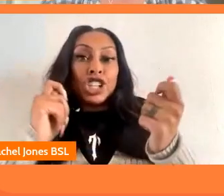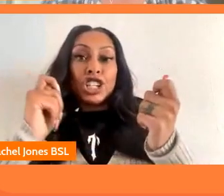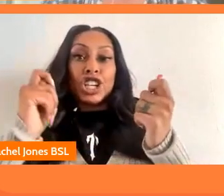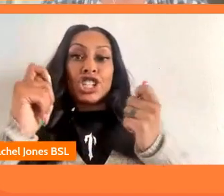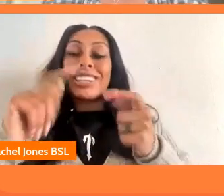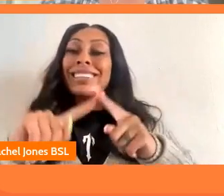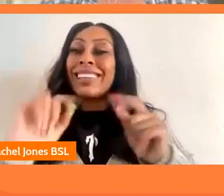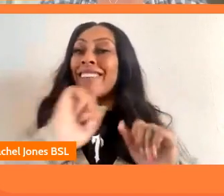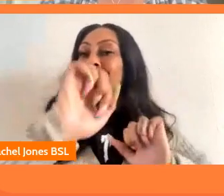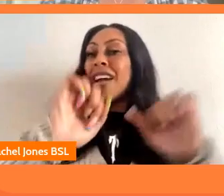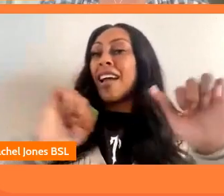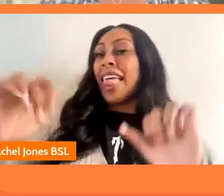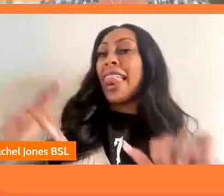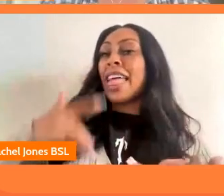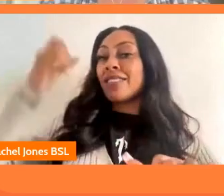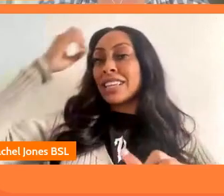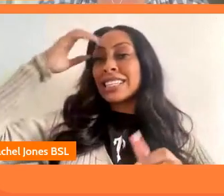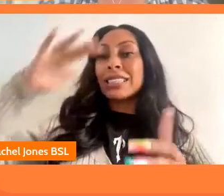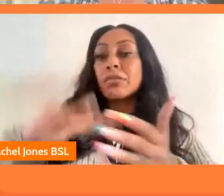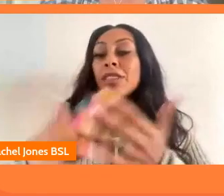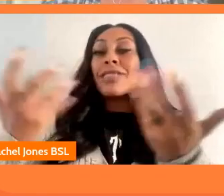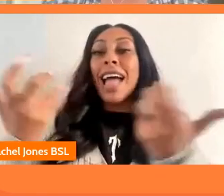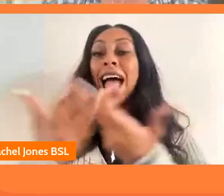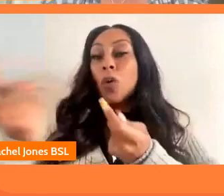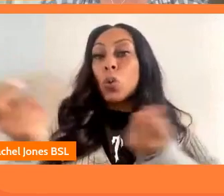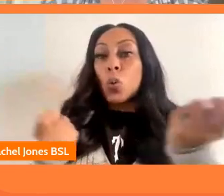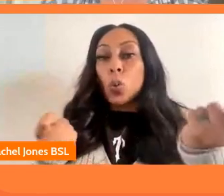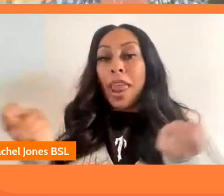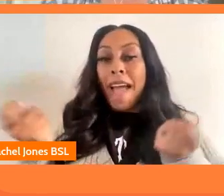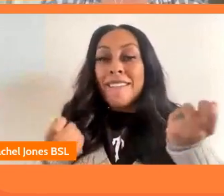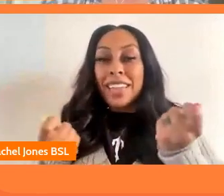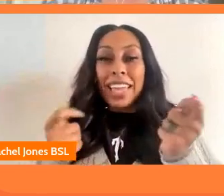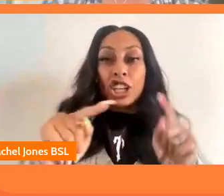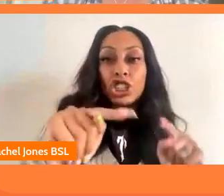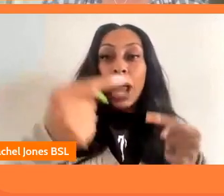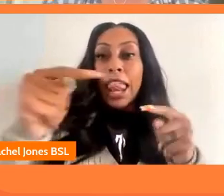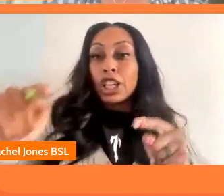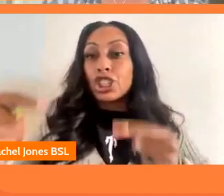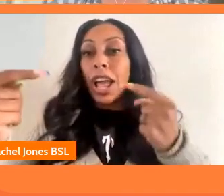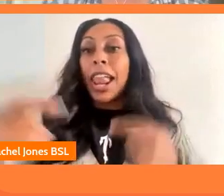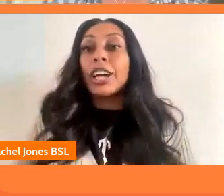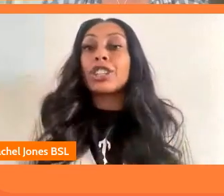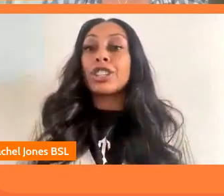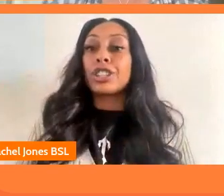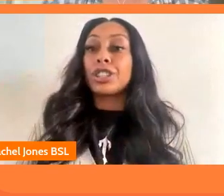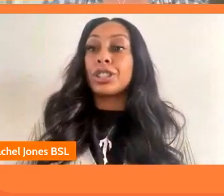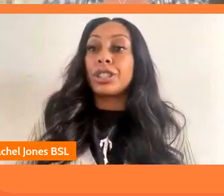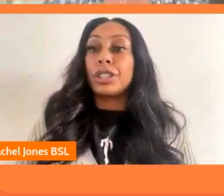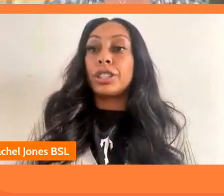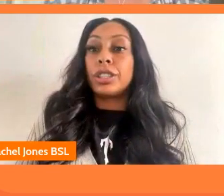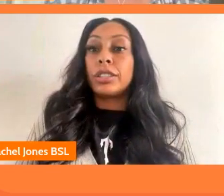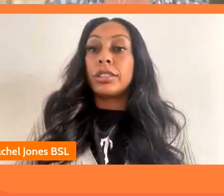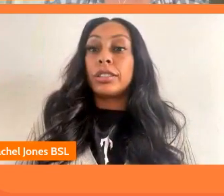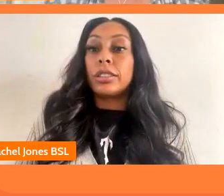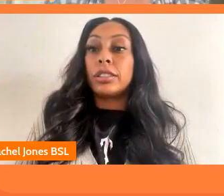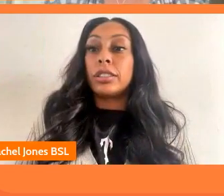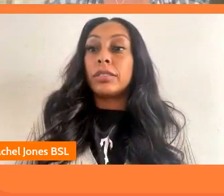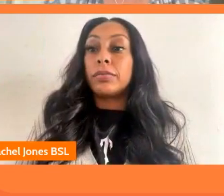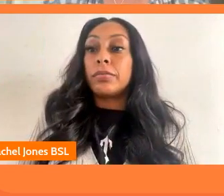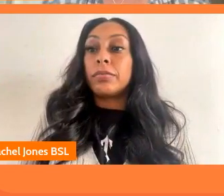experiences how do you navigate those challenges matthew would you like to go first